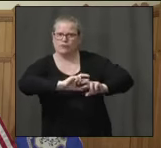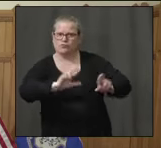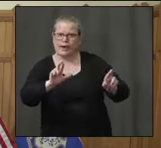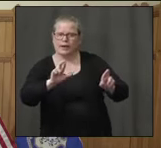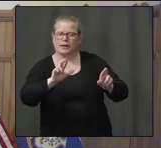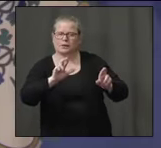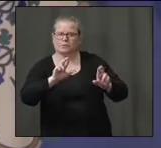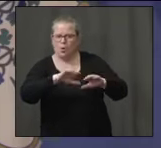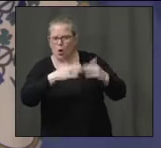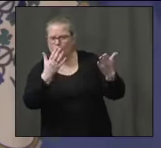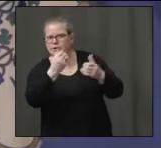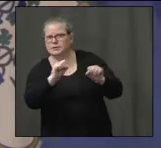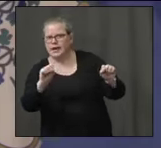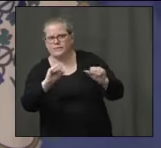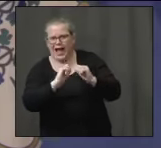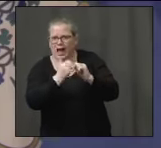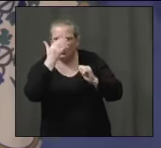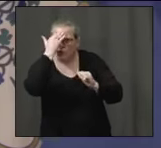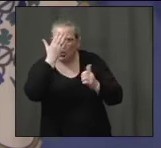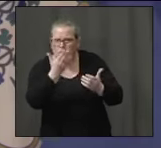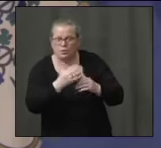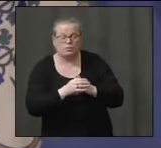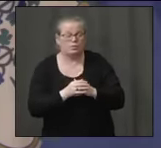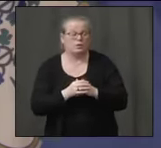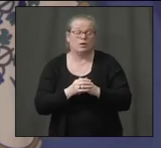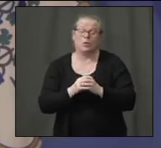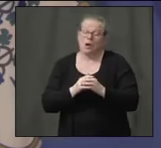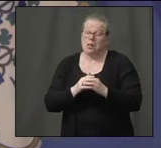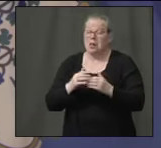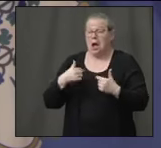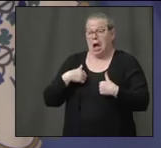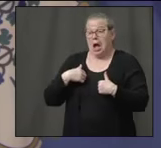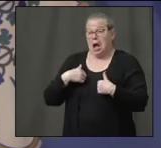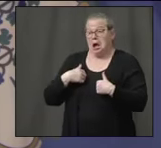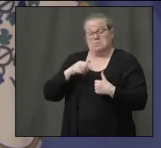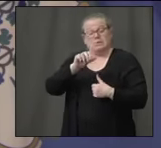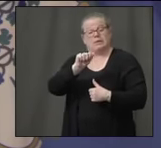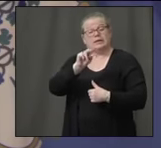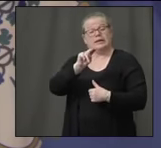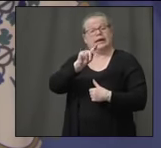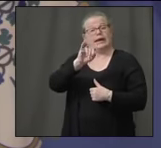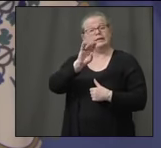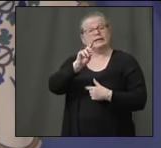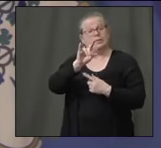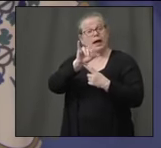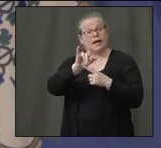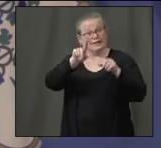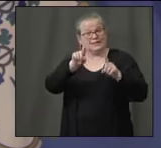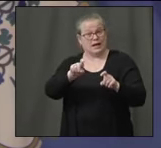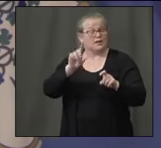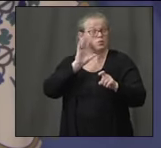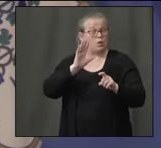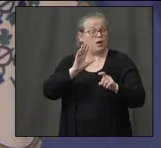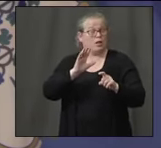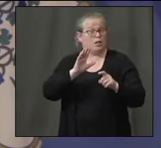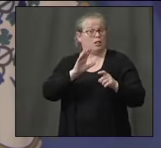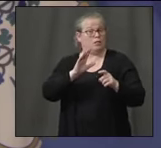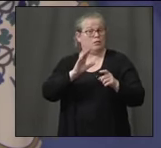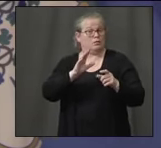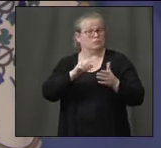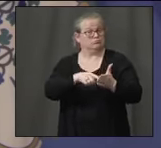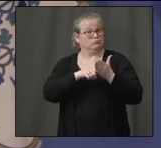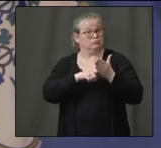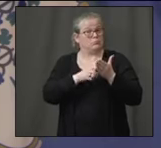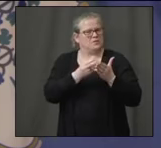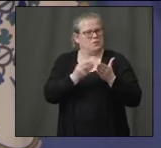I would think that the antibody testing could tell us a couple things. One, how many people have been infected? And two, of